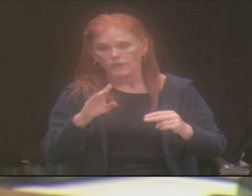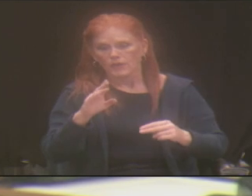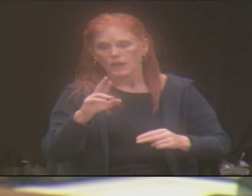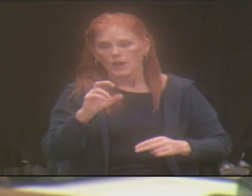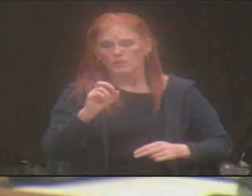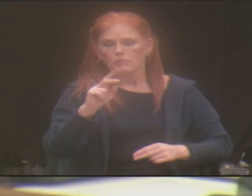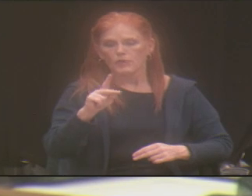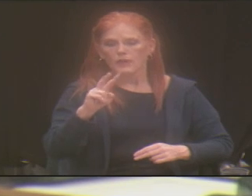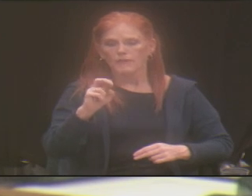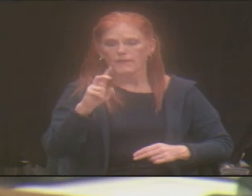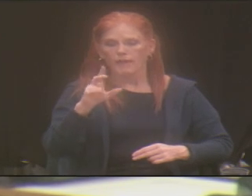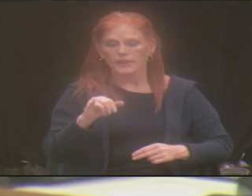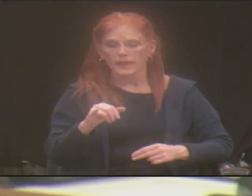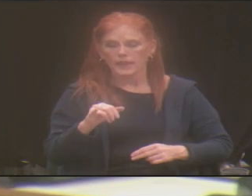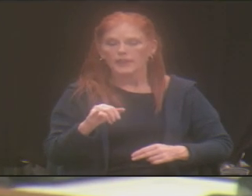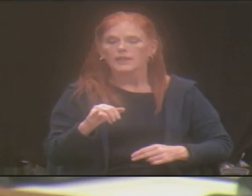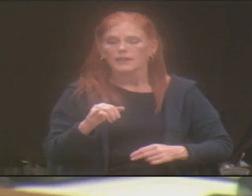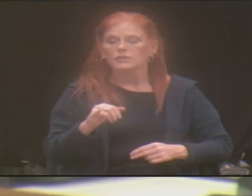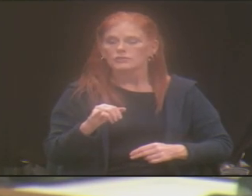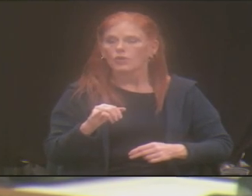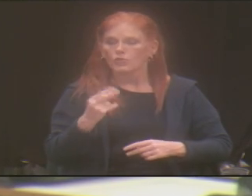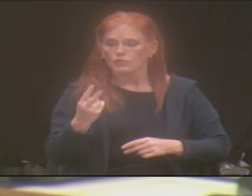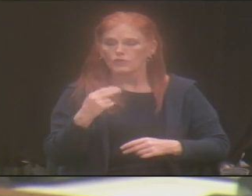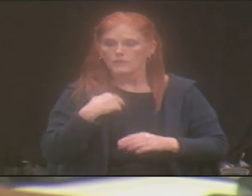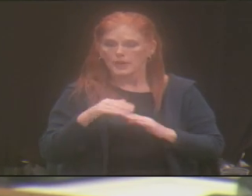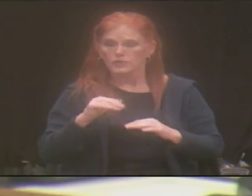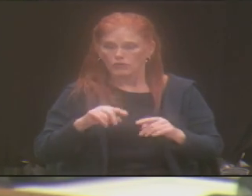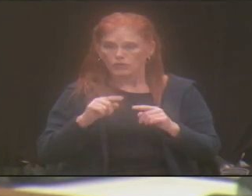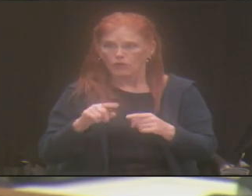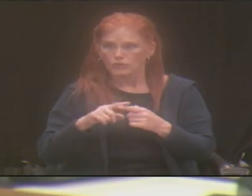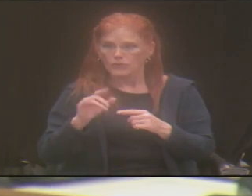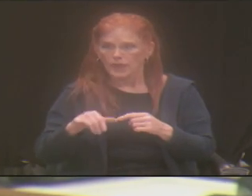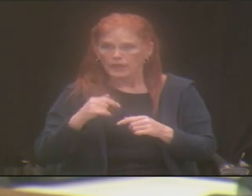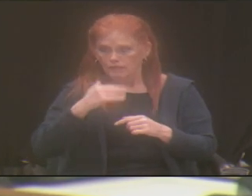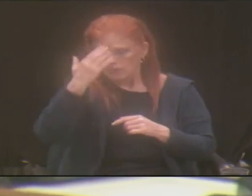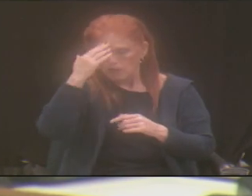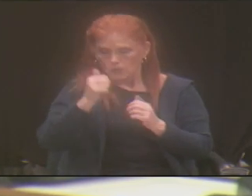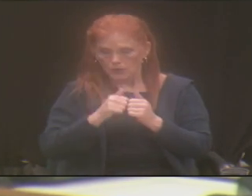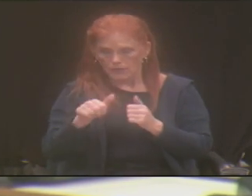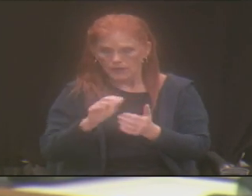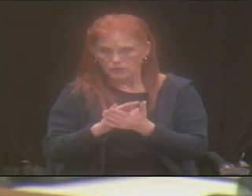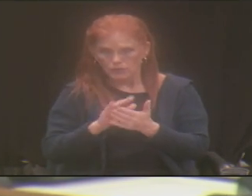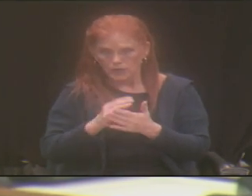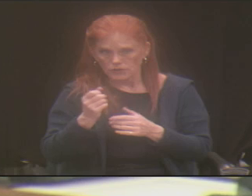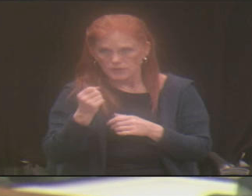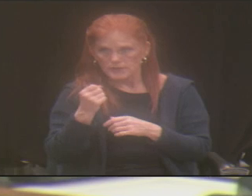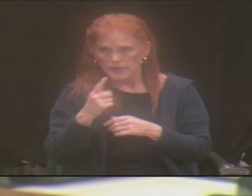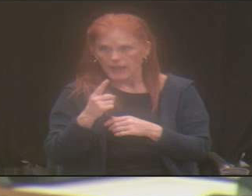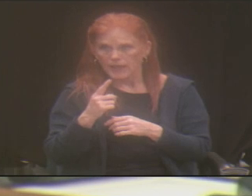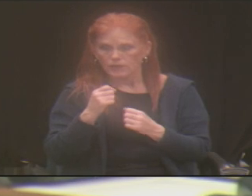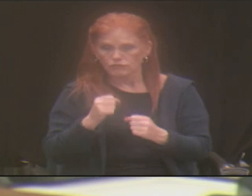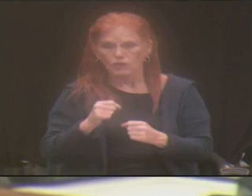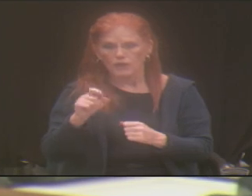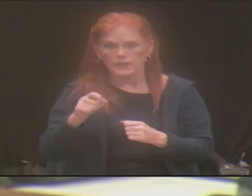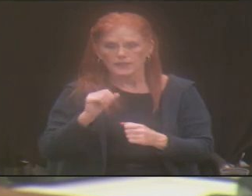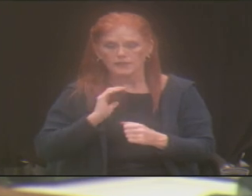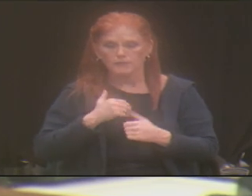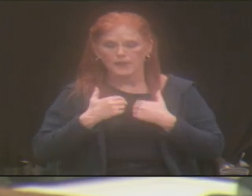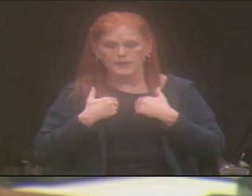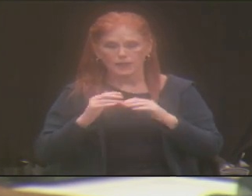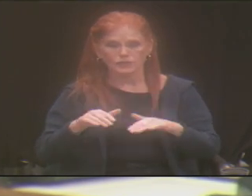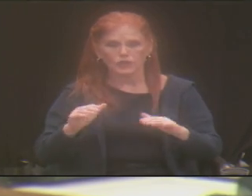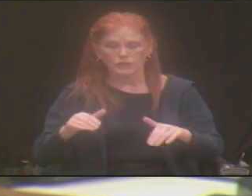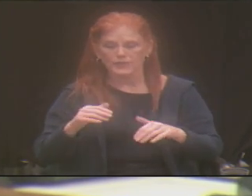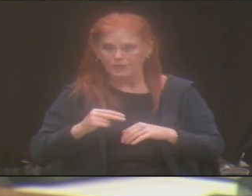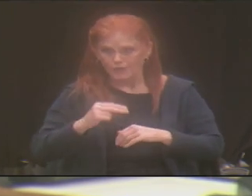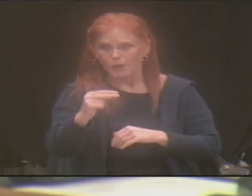Valley North is where two of my children go. And if you are familiar with the school, you understand the high needs of my little ones if they're